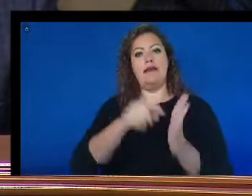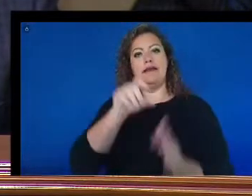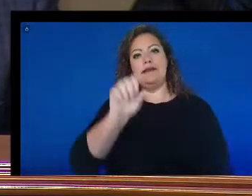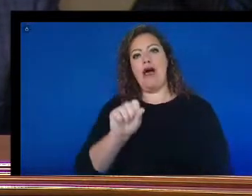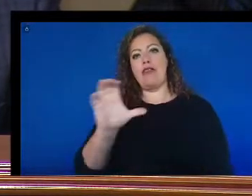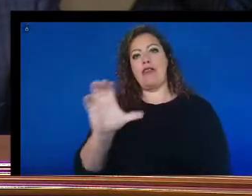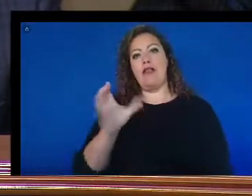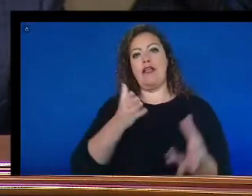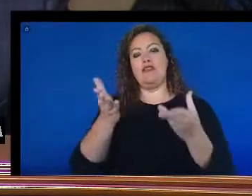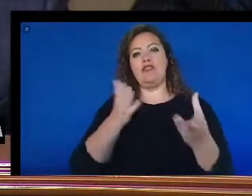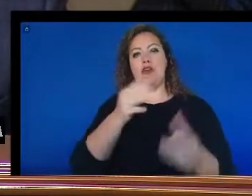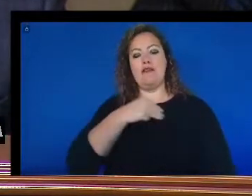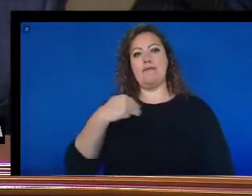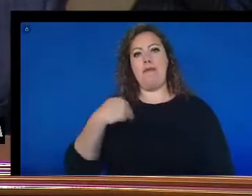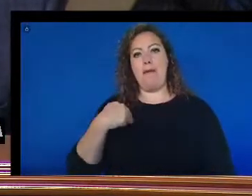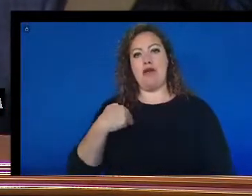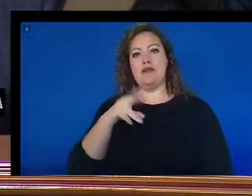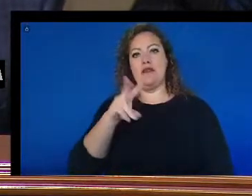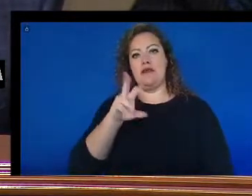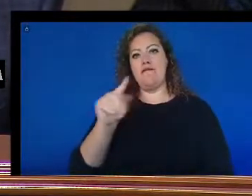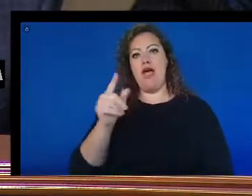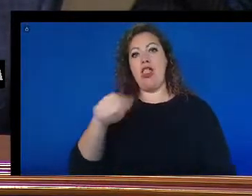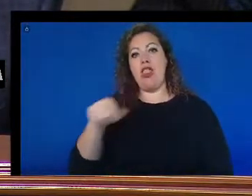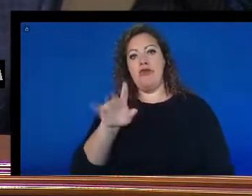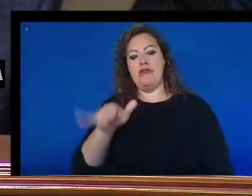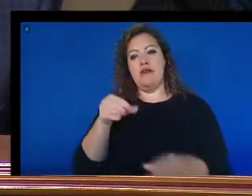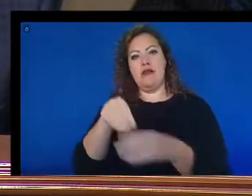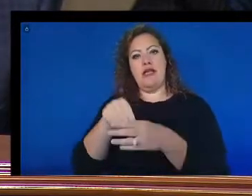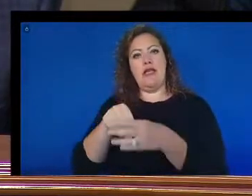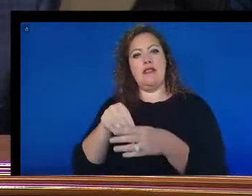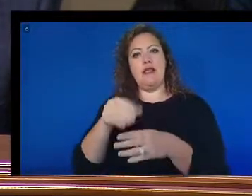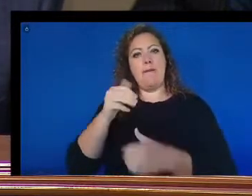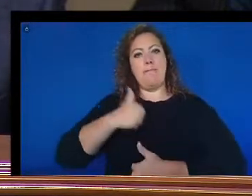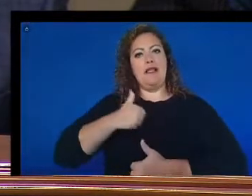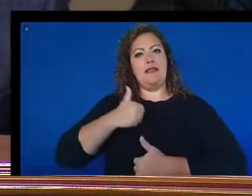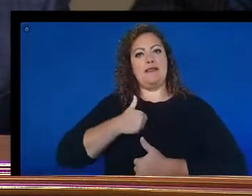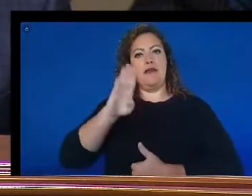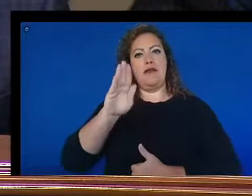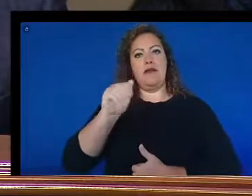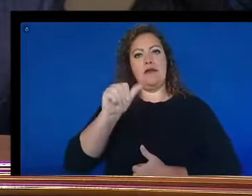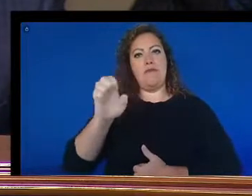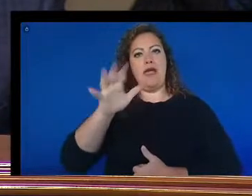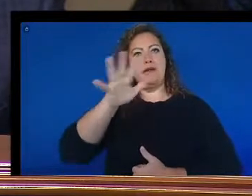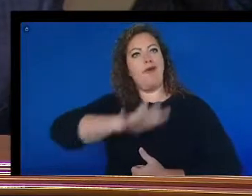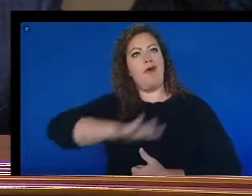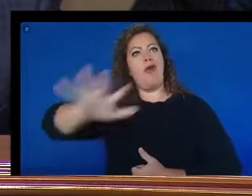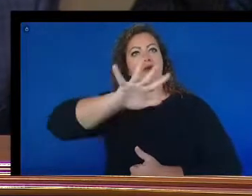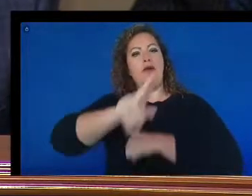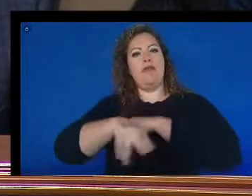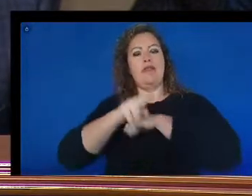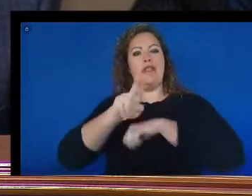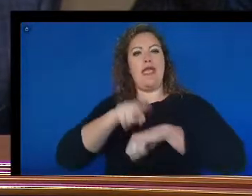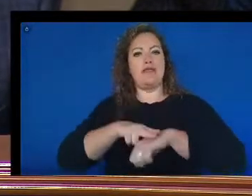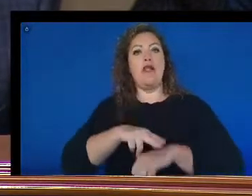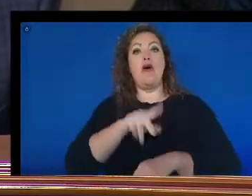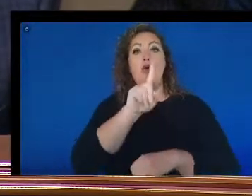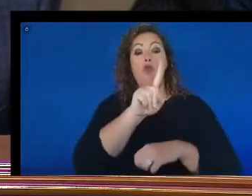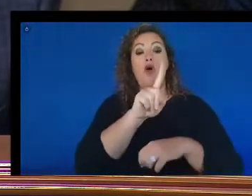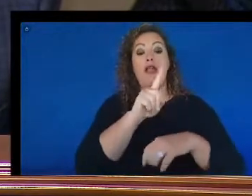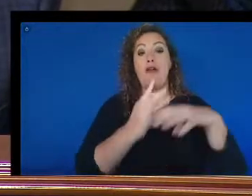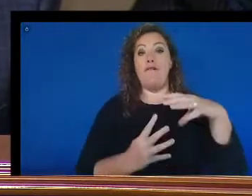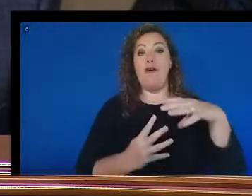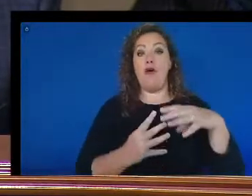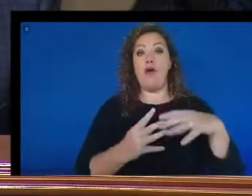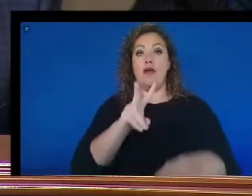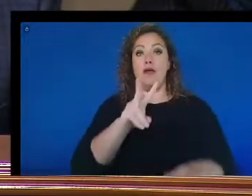members, veterans, and those currently stationed at military bases throughout this nation. One out of four of our veterans have a disability